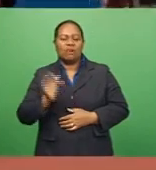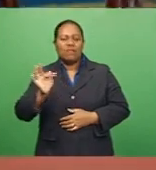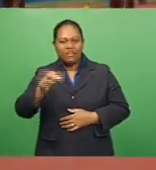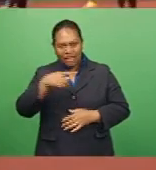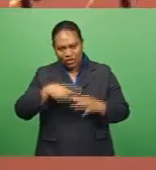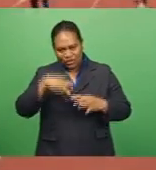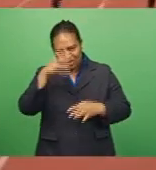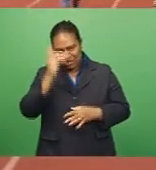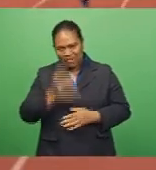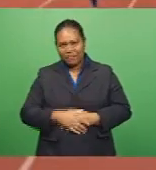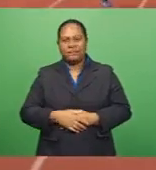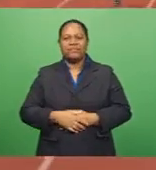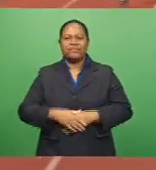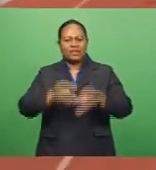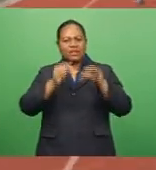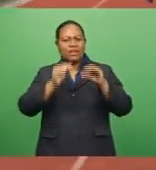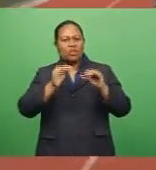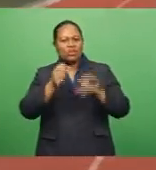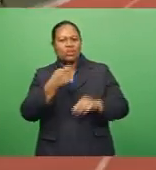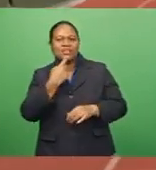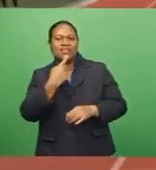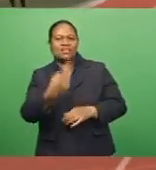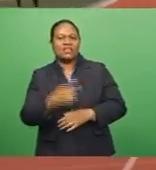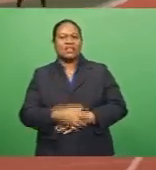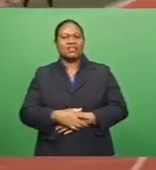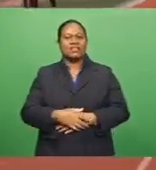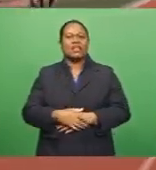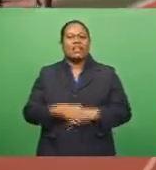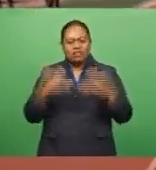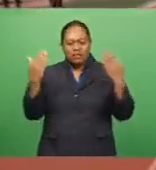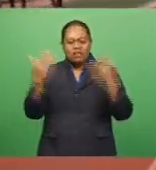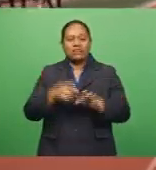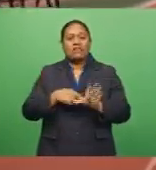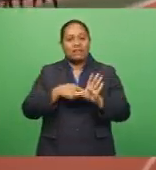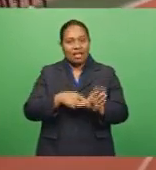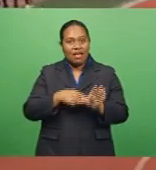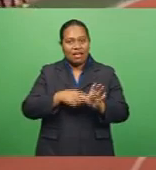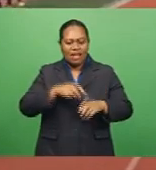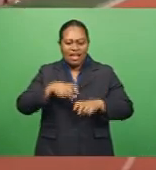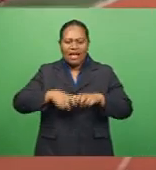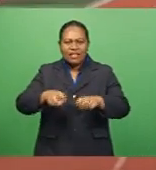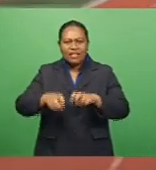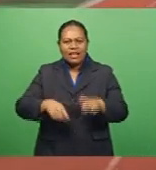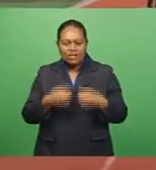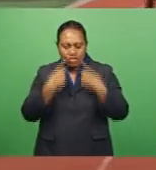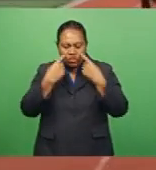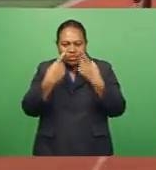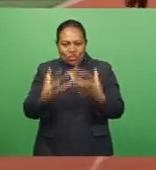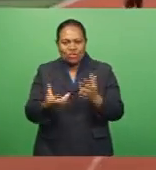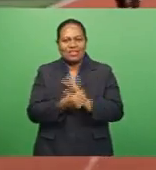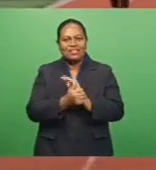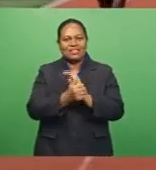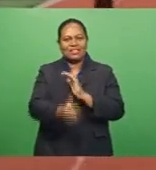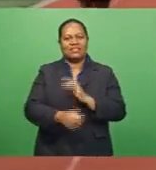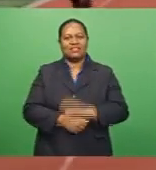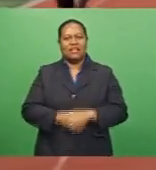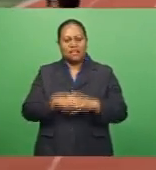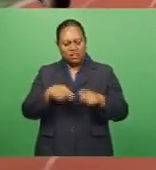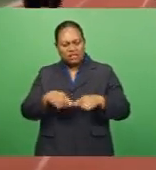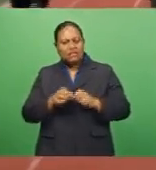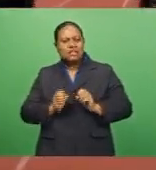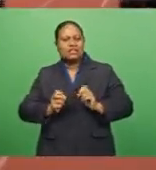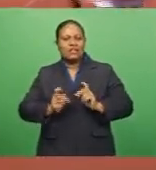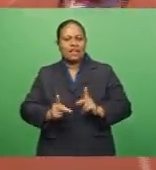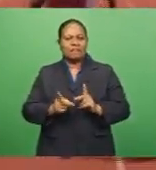Athletics coach Antonio Rambuoliku says the onus is on the younger athletes to showcase their potential. However, he says this is a challenge as